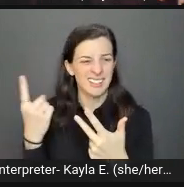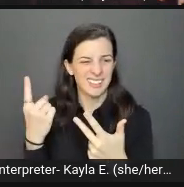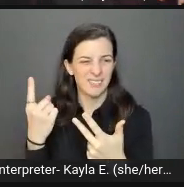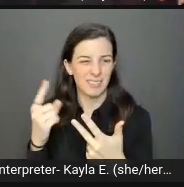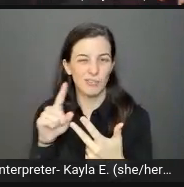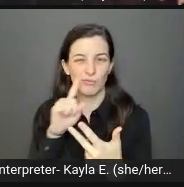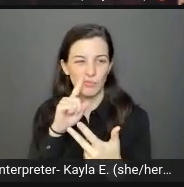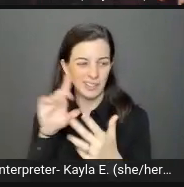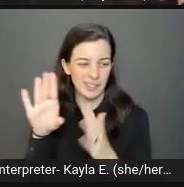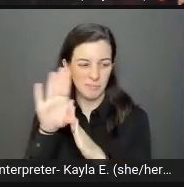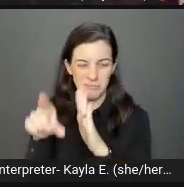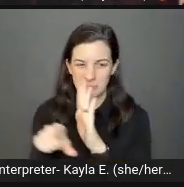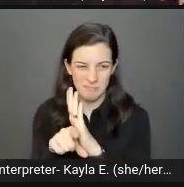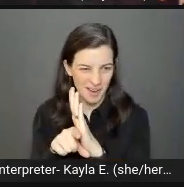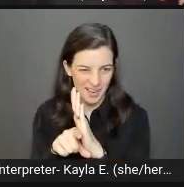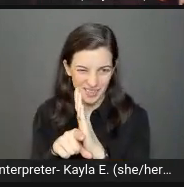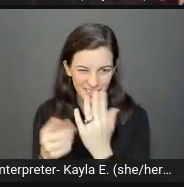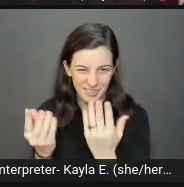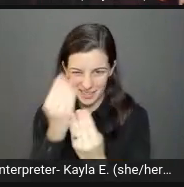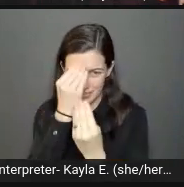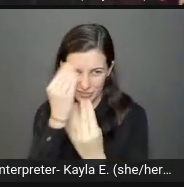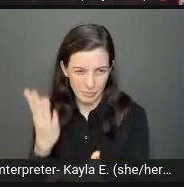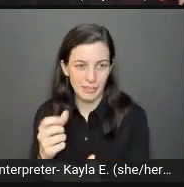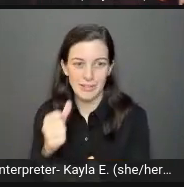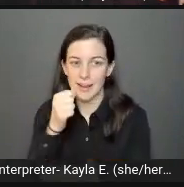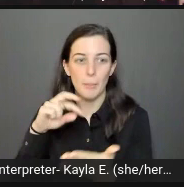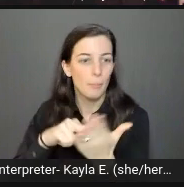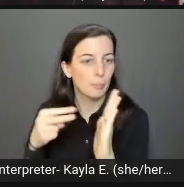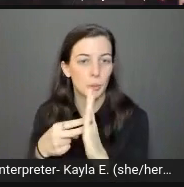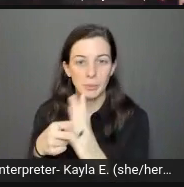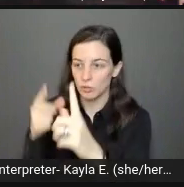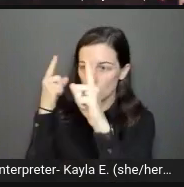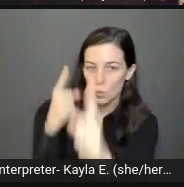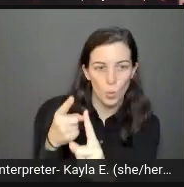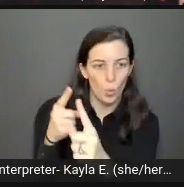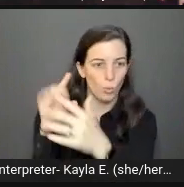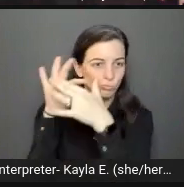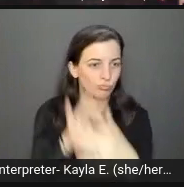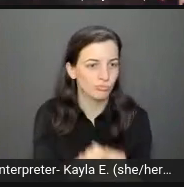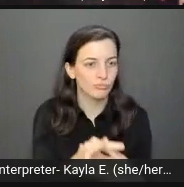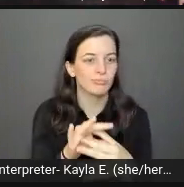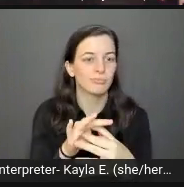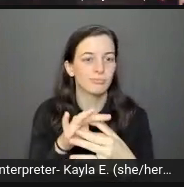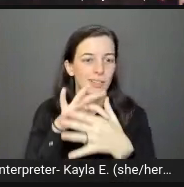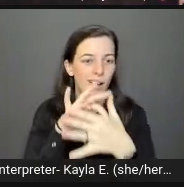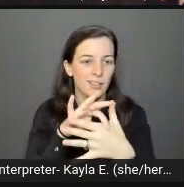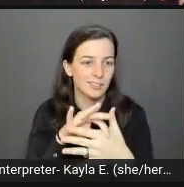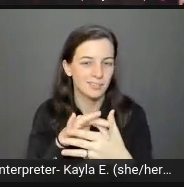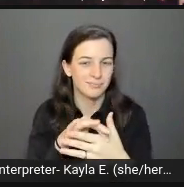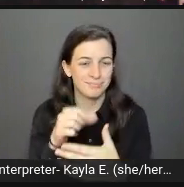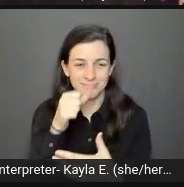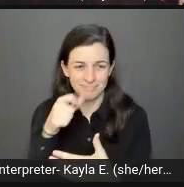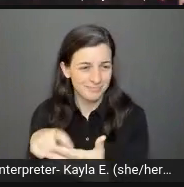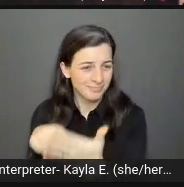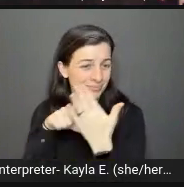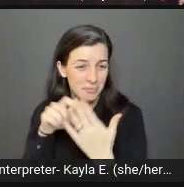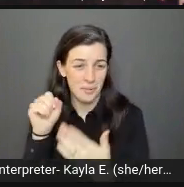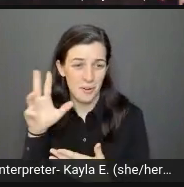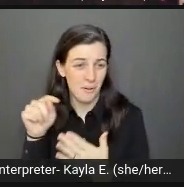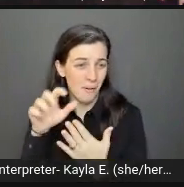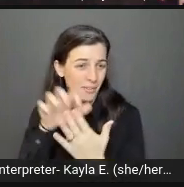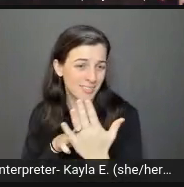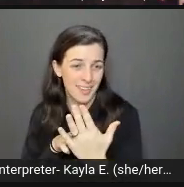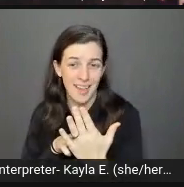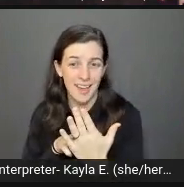like with a really dark overlay. This would be considered decorative and not require alt text unless it was actually being used for a